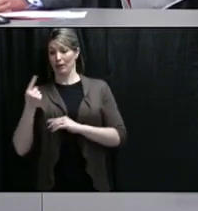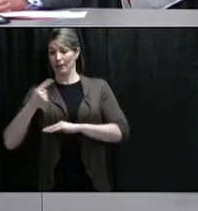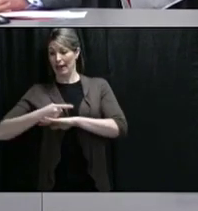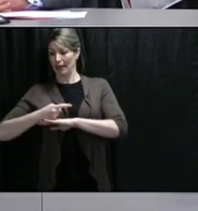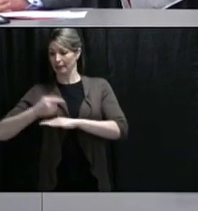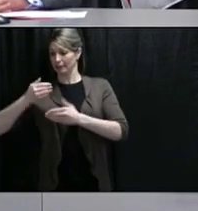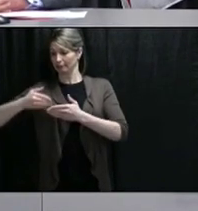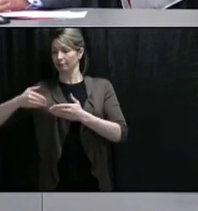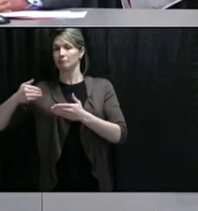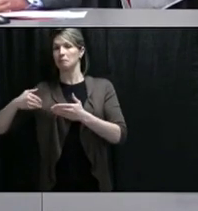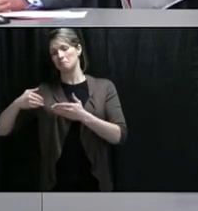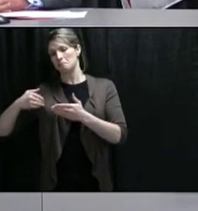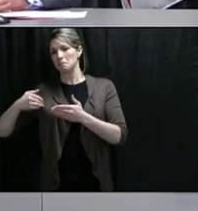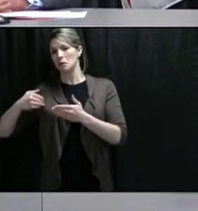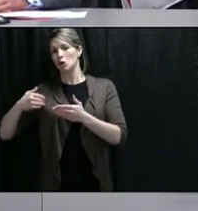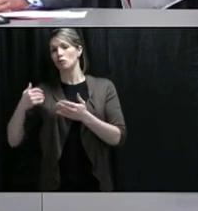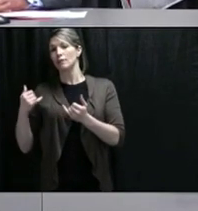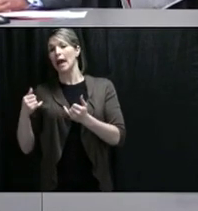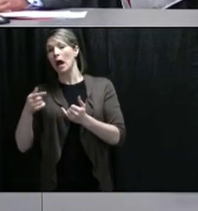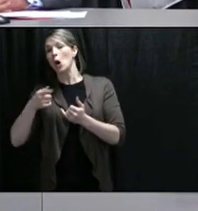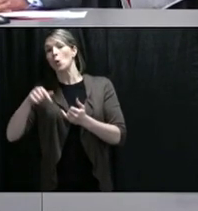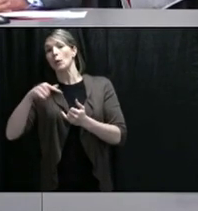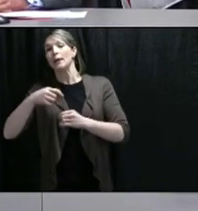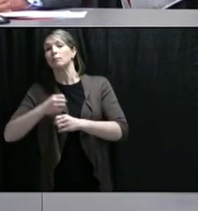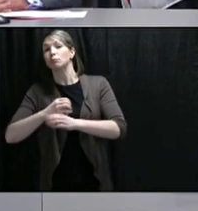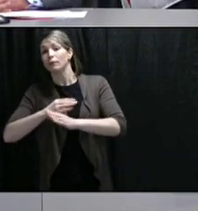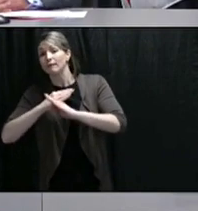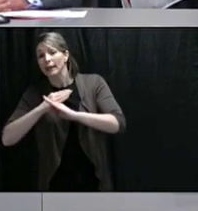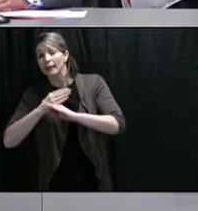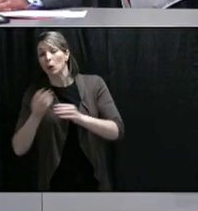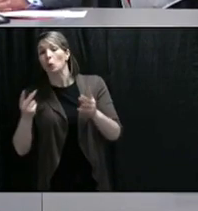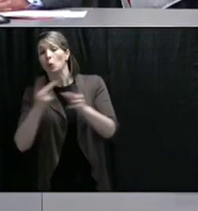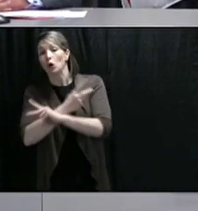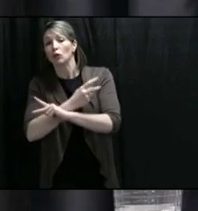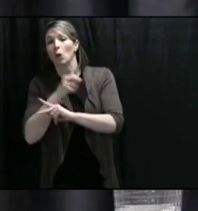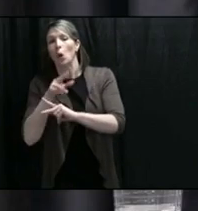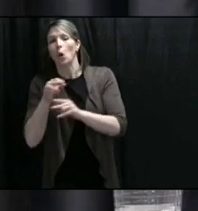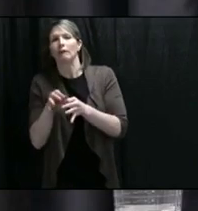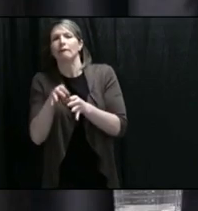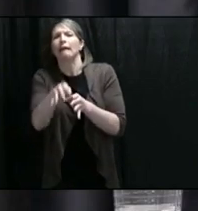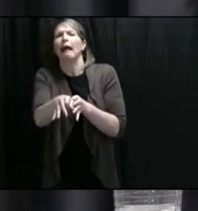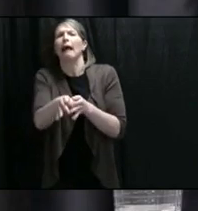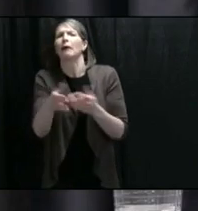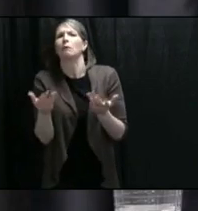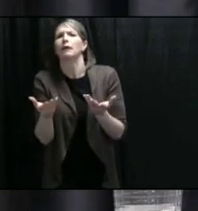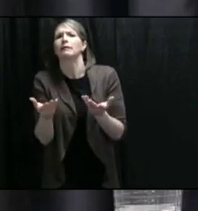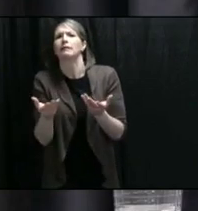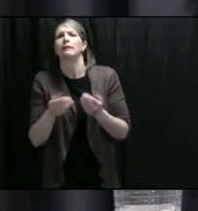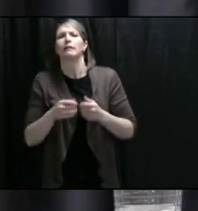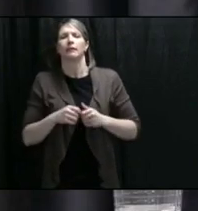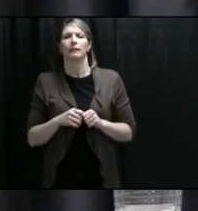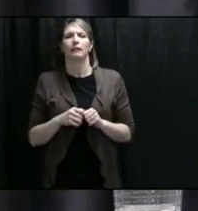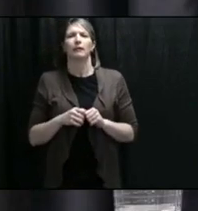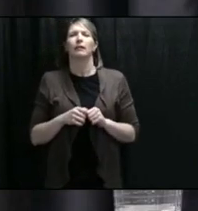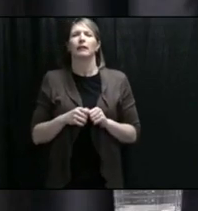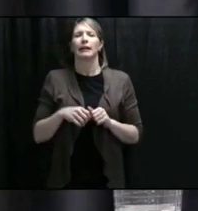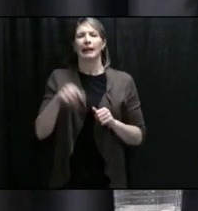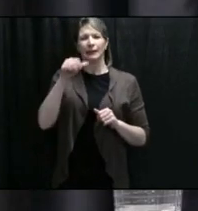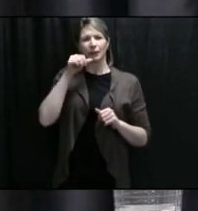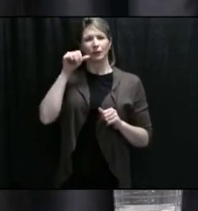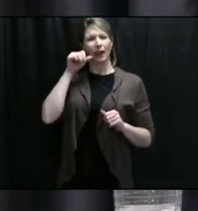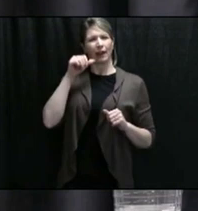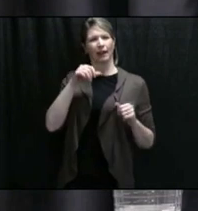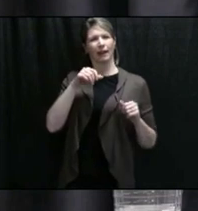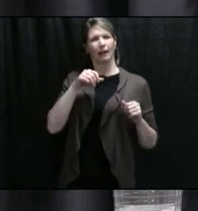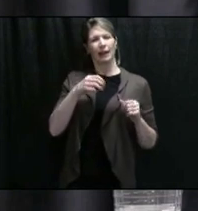people from getting the disease or simply just delaying it? What we've done, in actual fact, if you look at Dr. Rahman's slides, is he